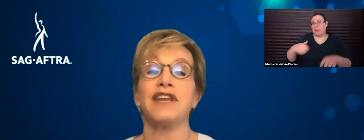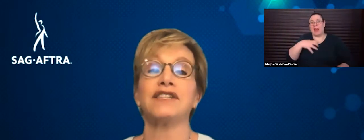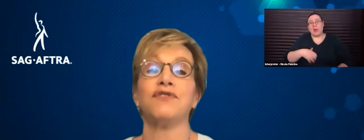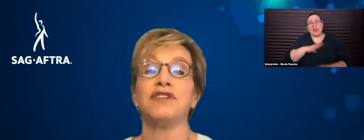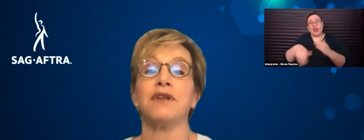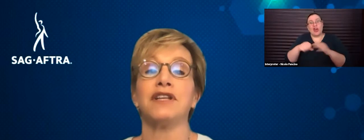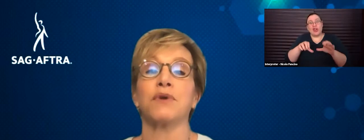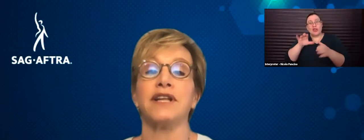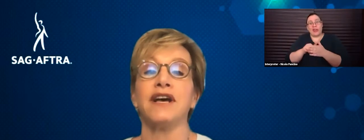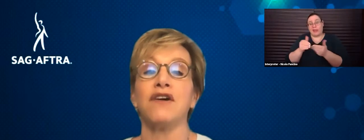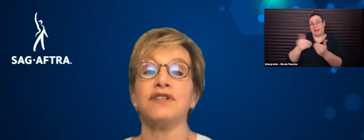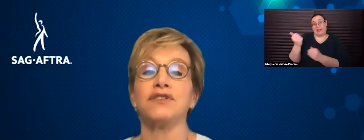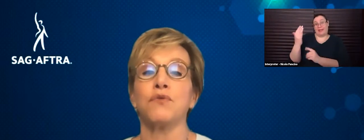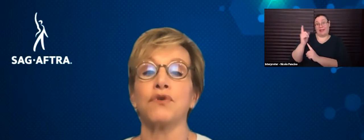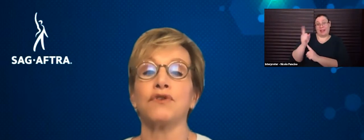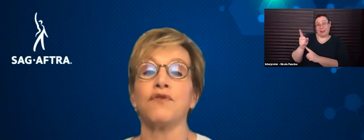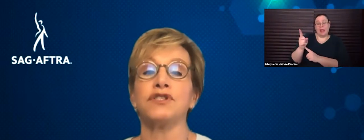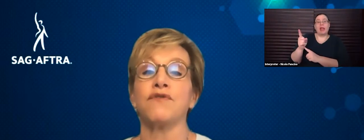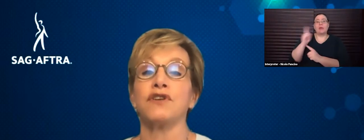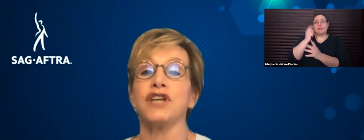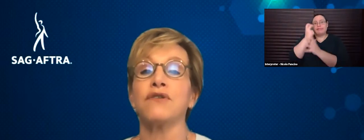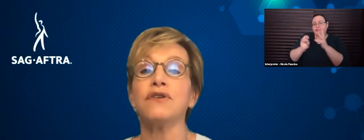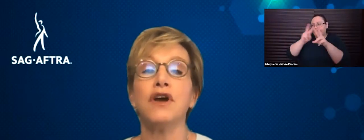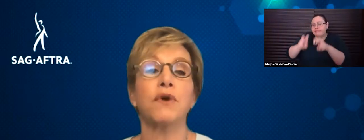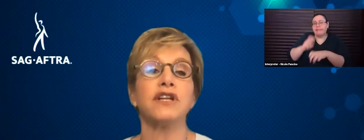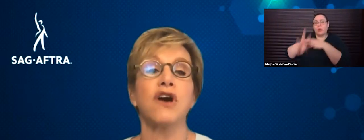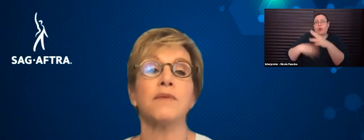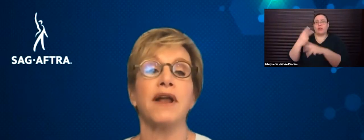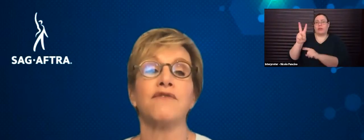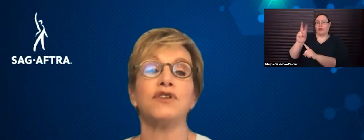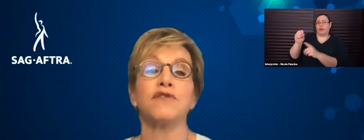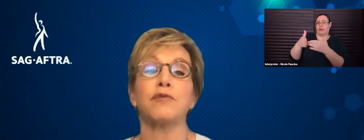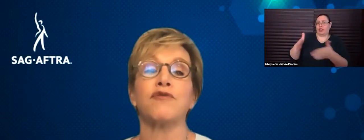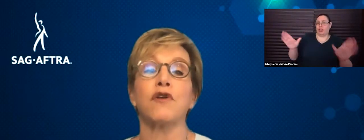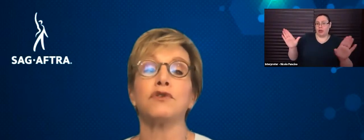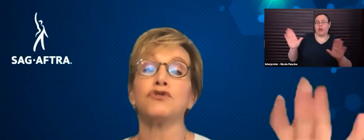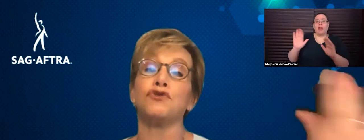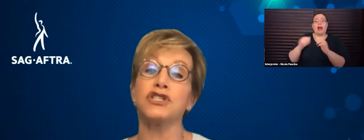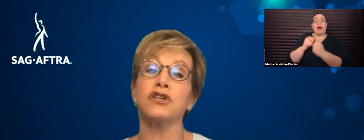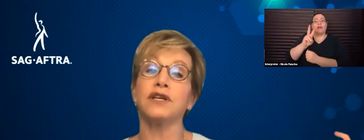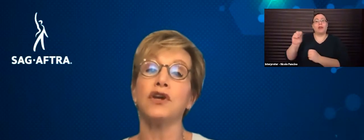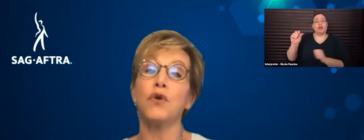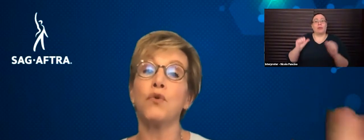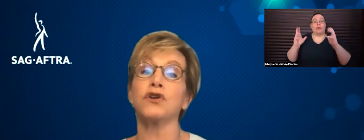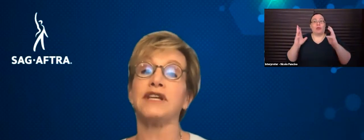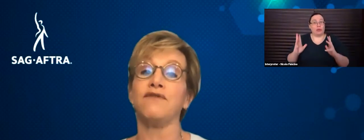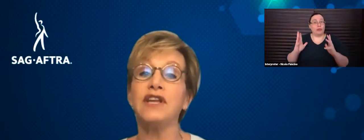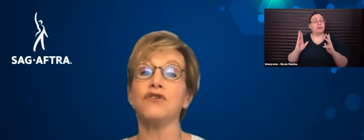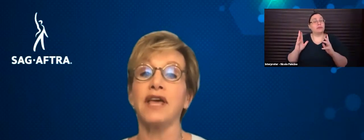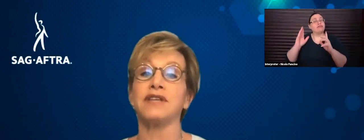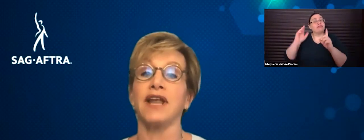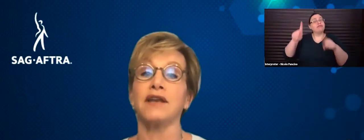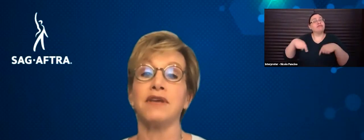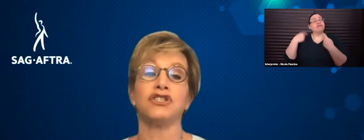Over the next 15 minutes, we're going to delve into the world of voiceover in general. We're going to talk about how voiceover performers who traditionally worked in